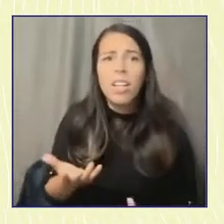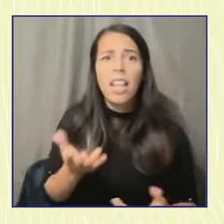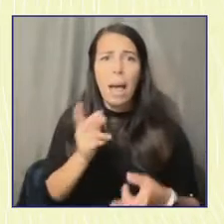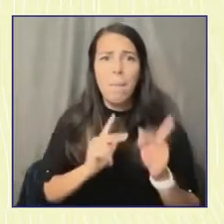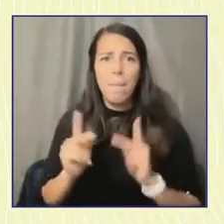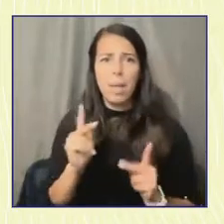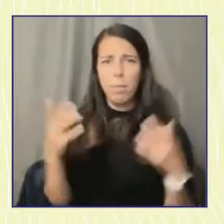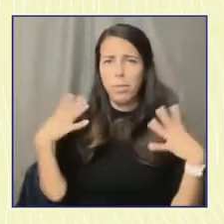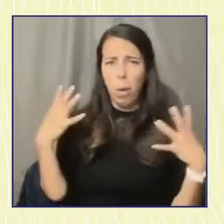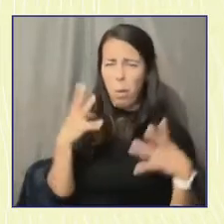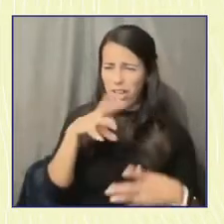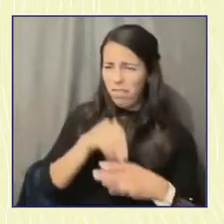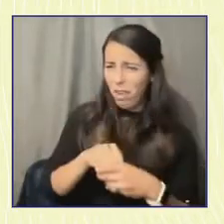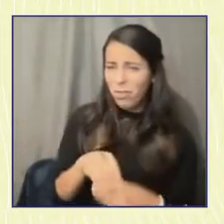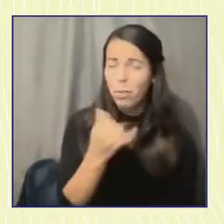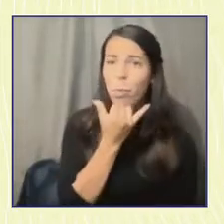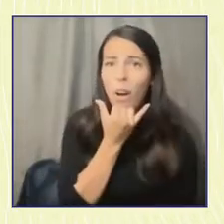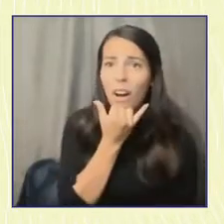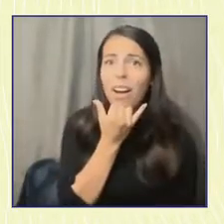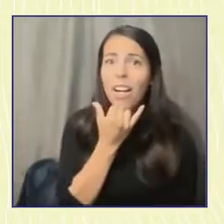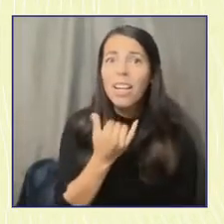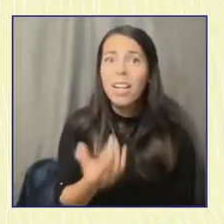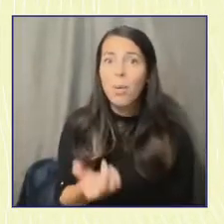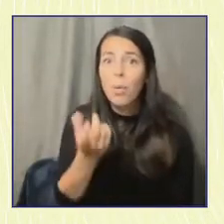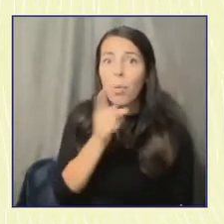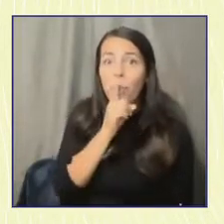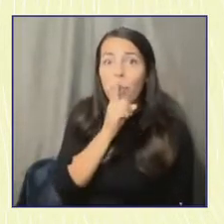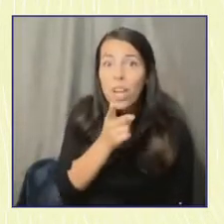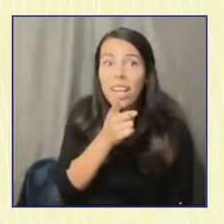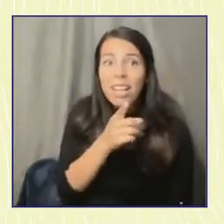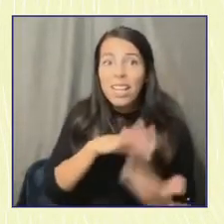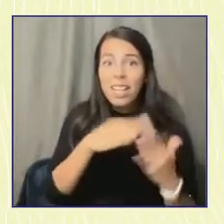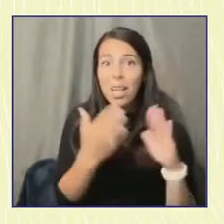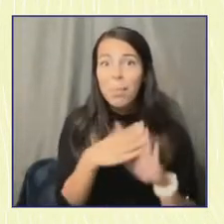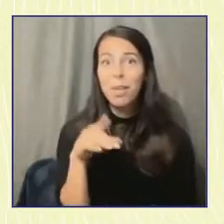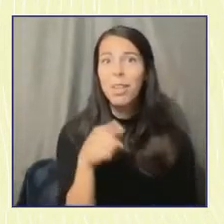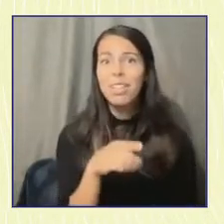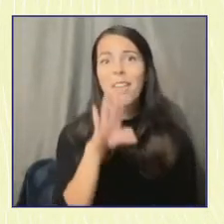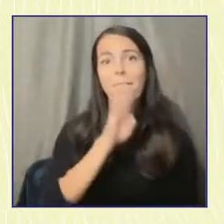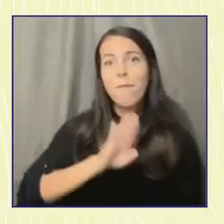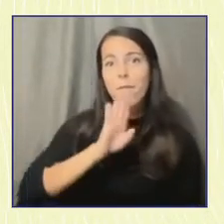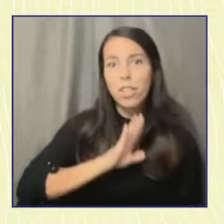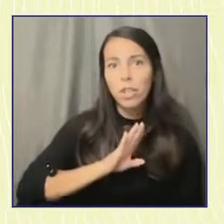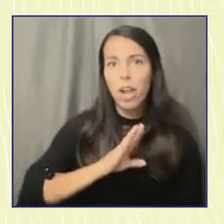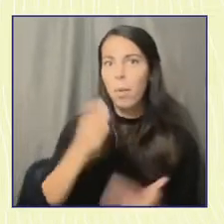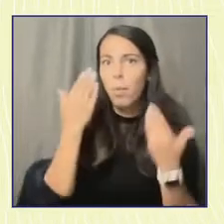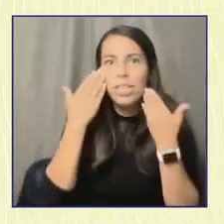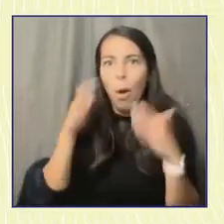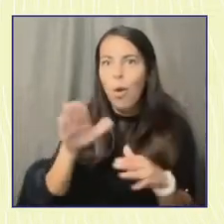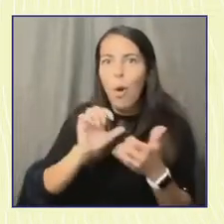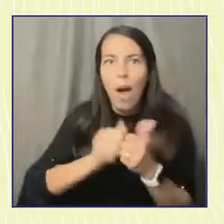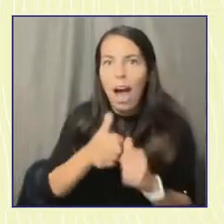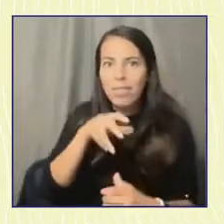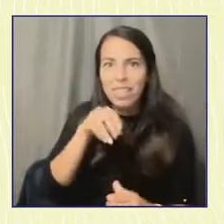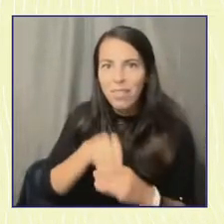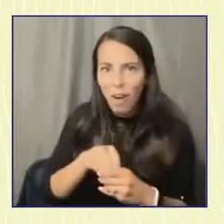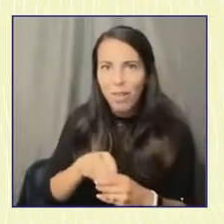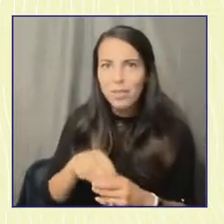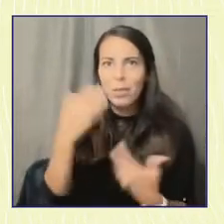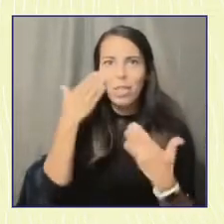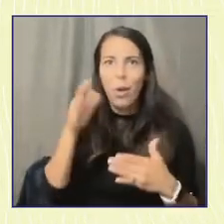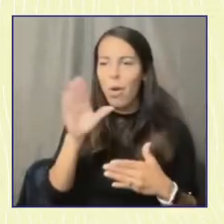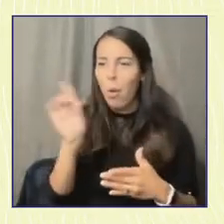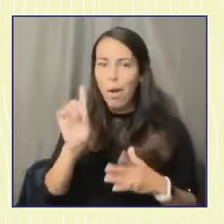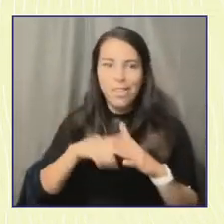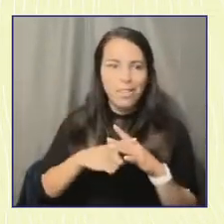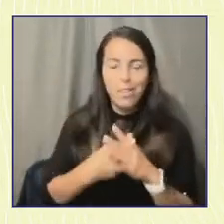to get involved with. If anything, we're frustrated. We don't know how to get involved. don't know where to get involved because if, you know, first, second,